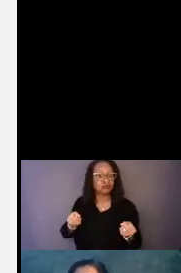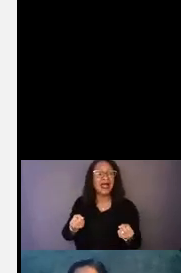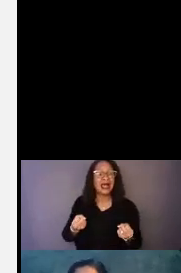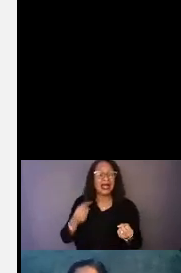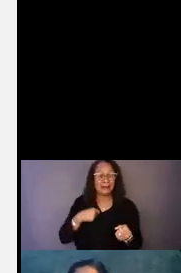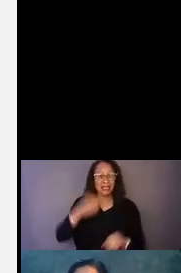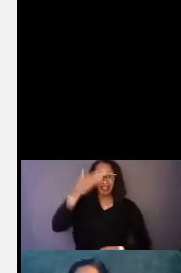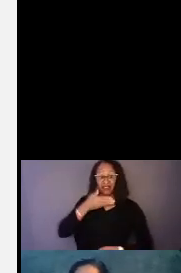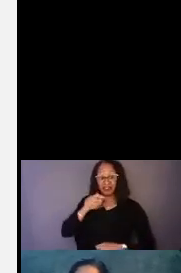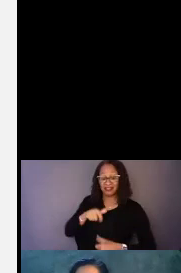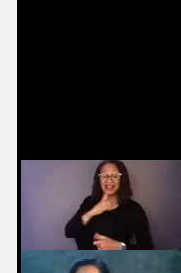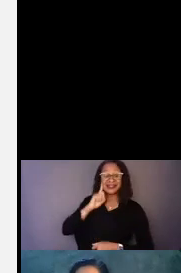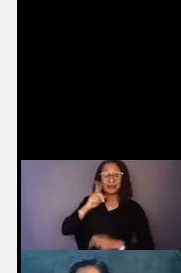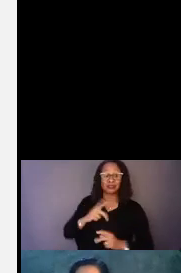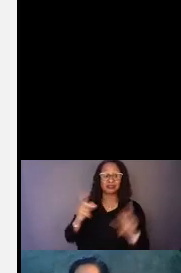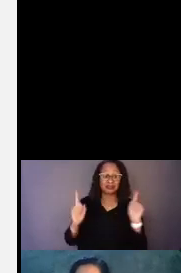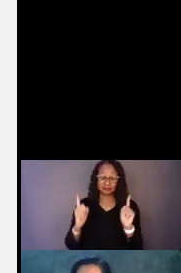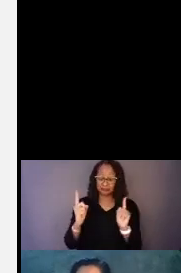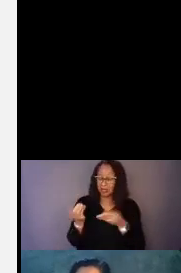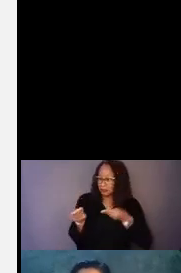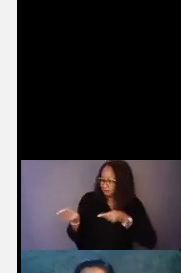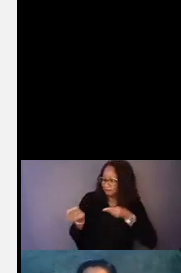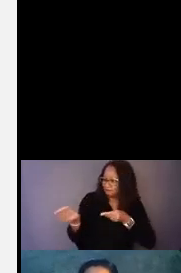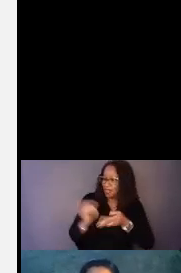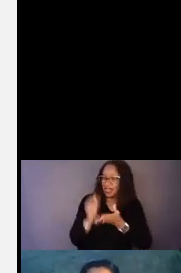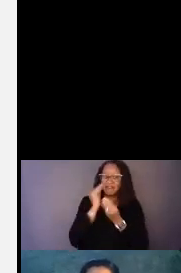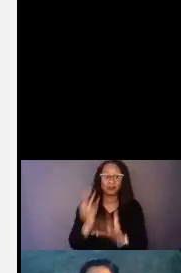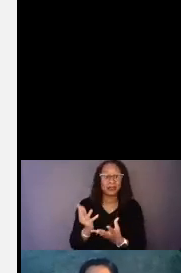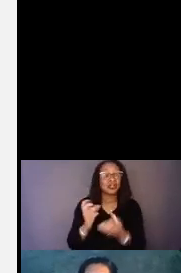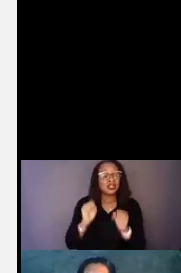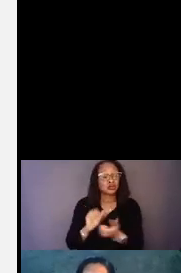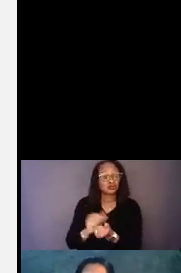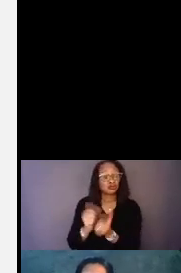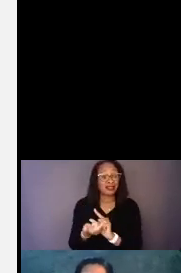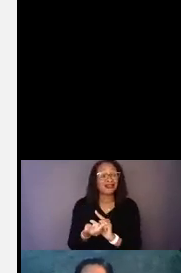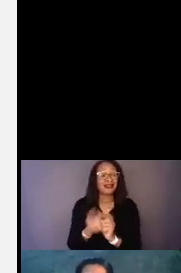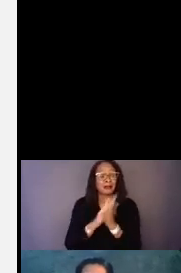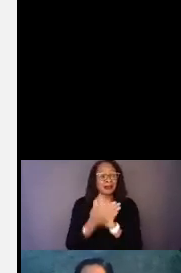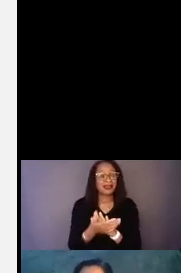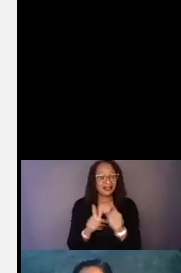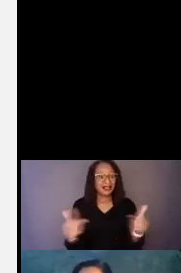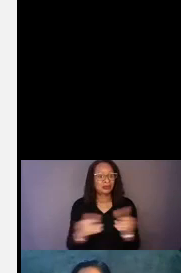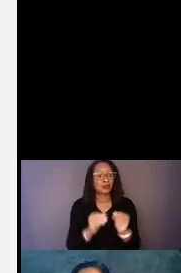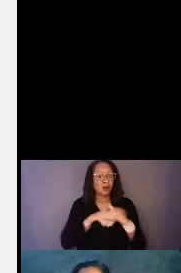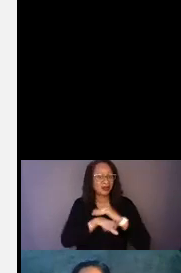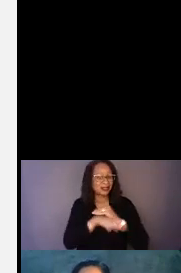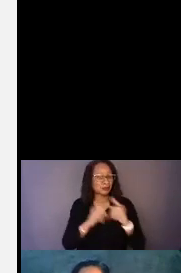front of them to feed them the information so that they could translate it into a language that is more accessible. And we'll